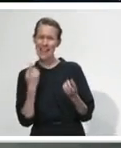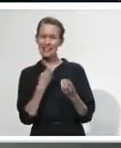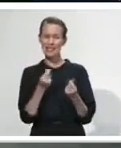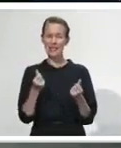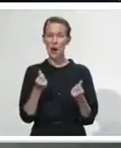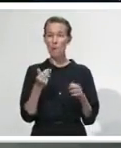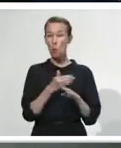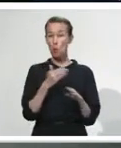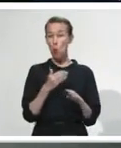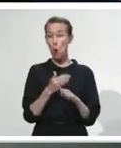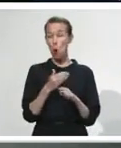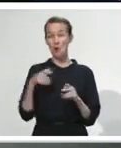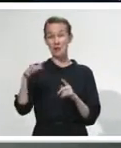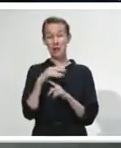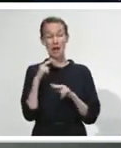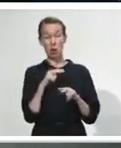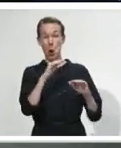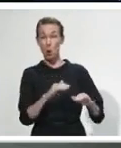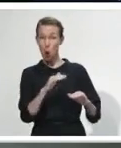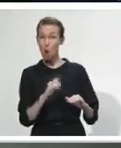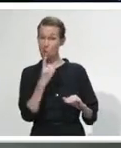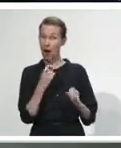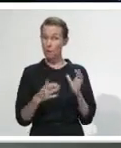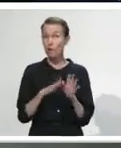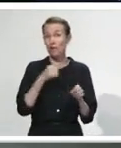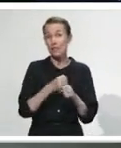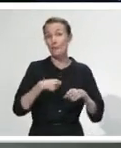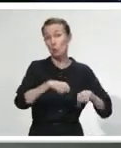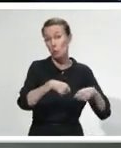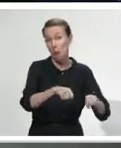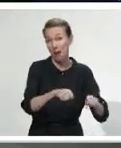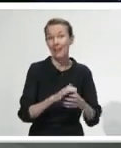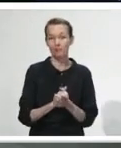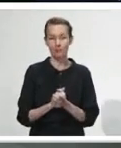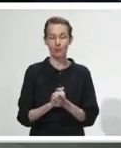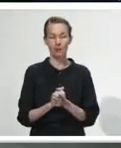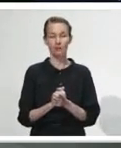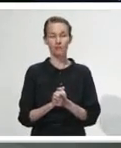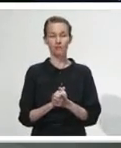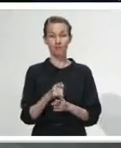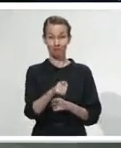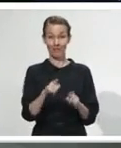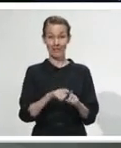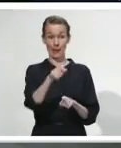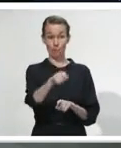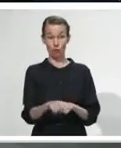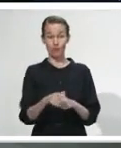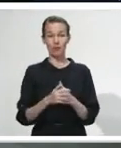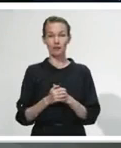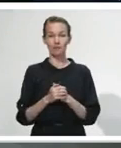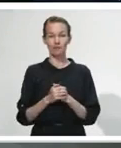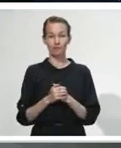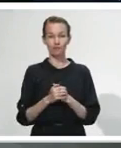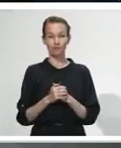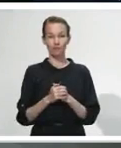But even in a short-term capacity, given that the added health risk for essential workers and given that the Government is already investing